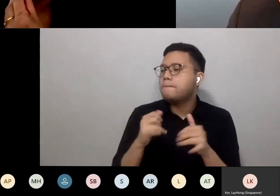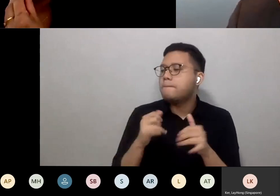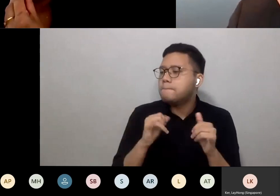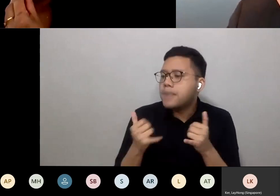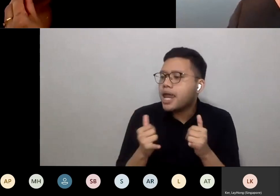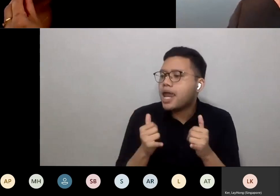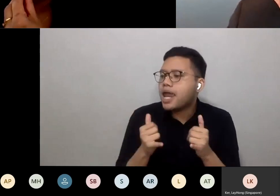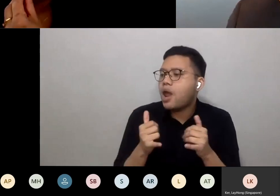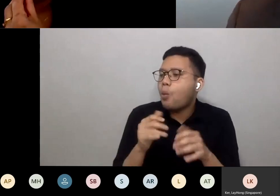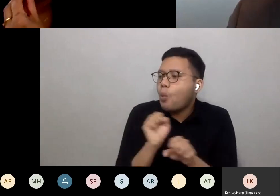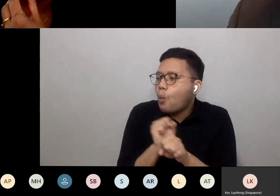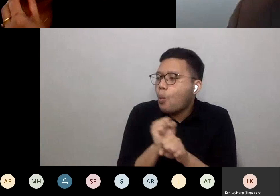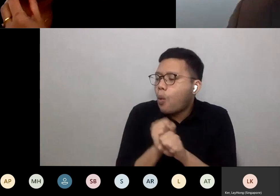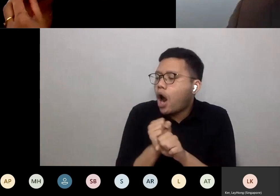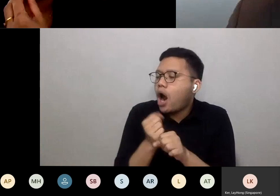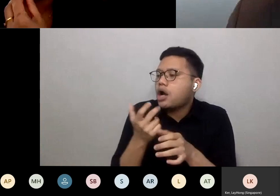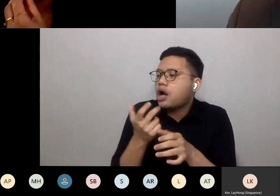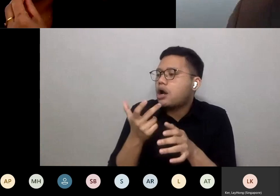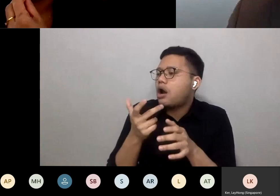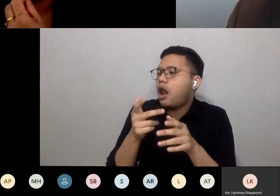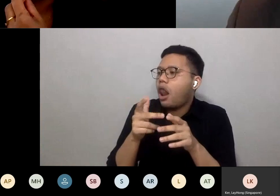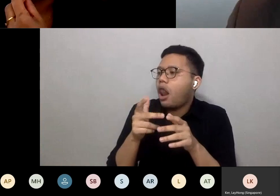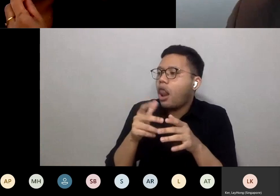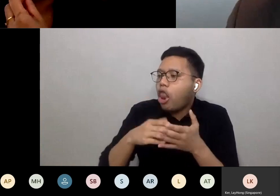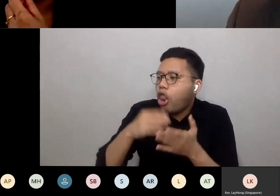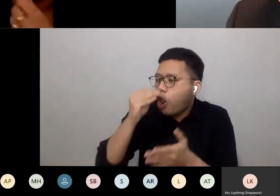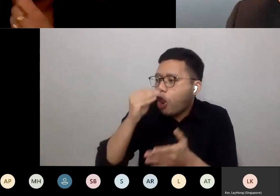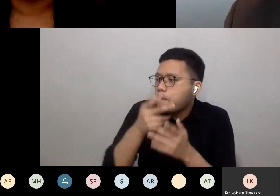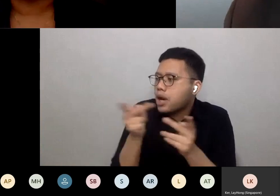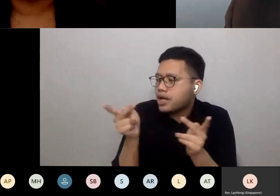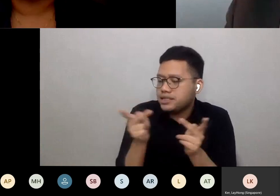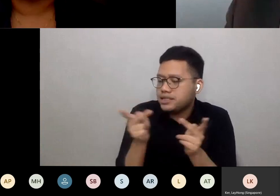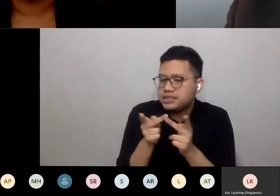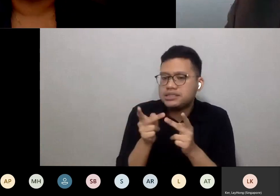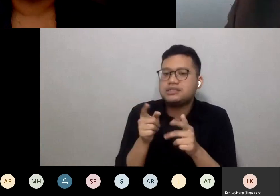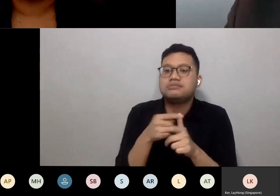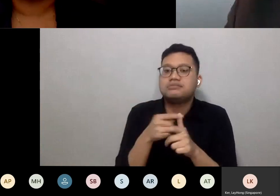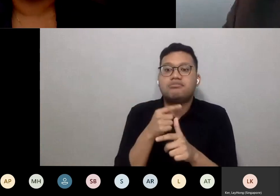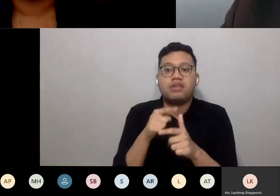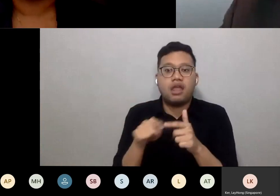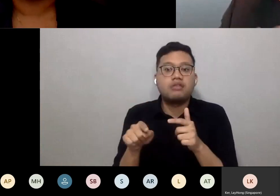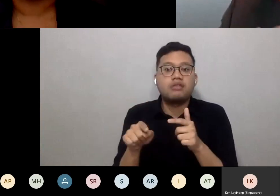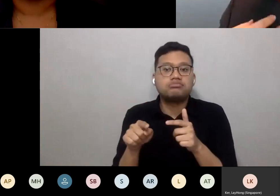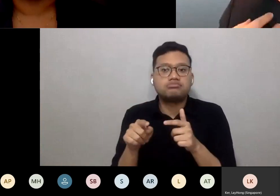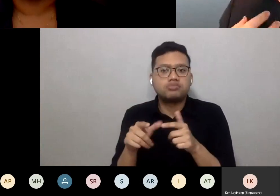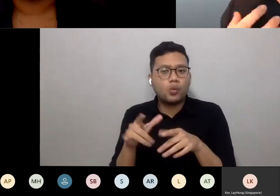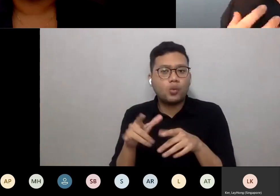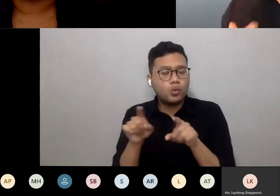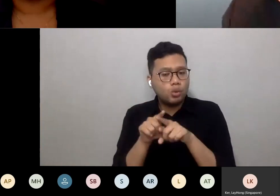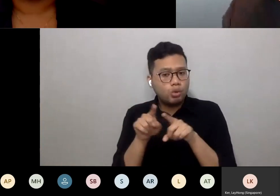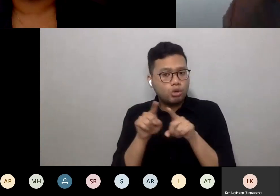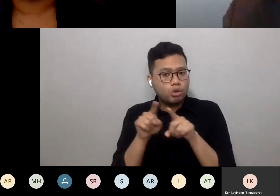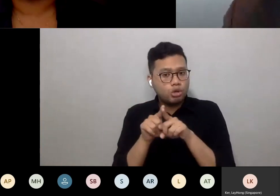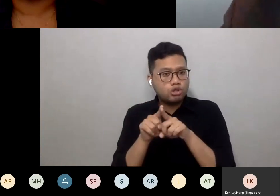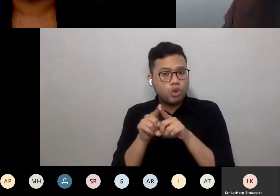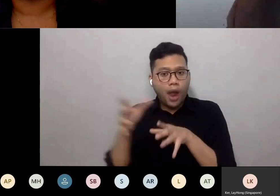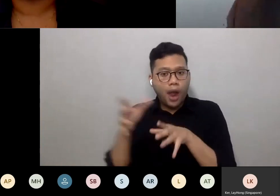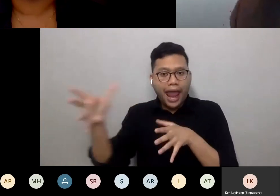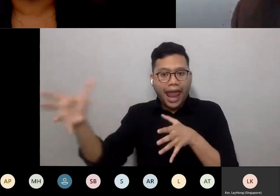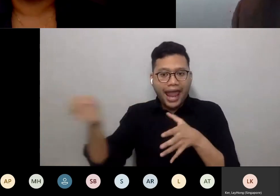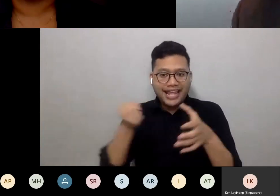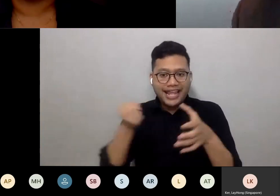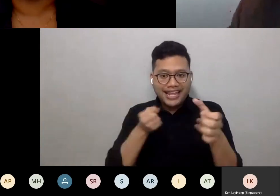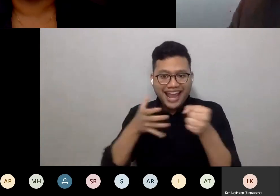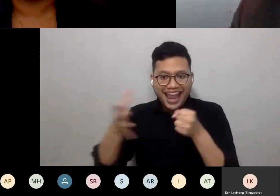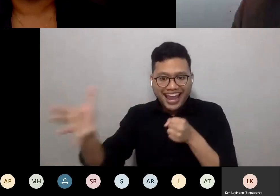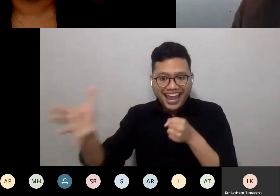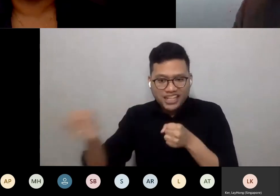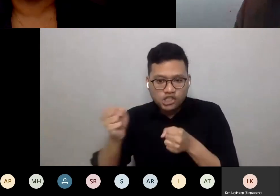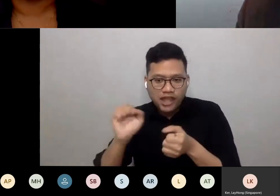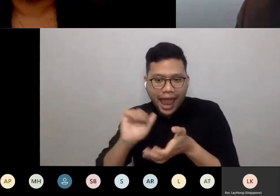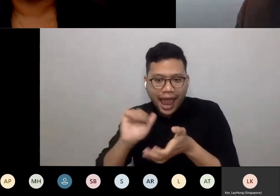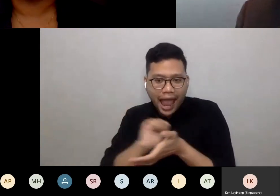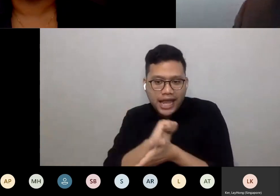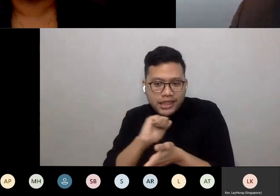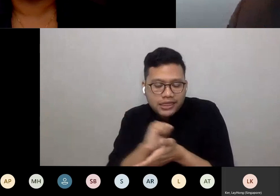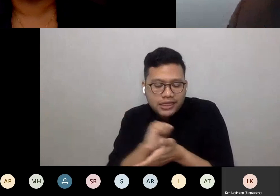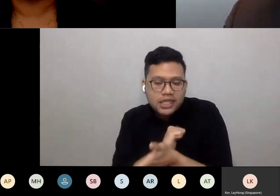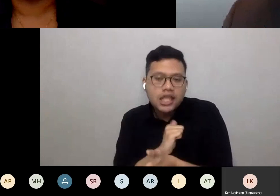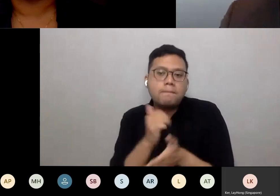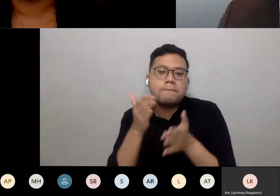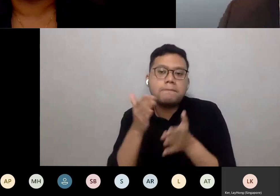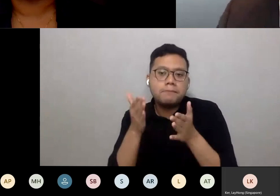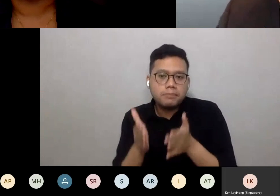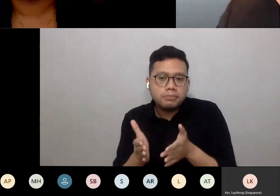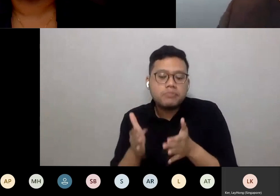You then have state to be able to ratify, but the ability to engage with academia, to test new ideas,